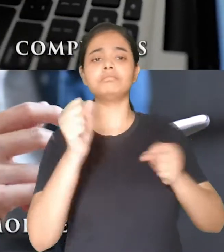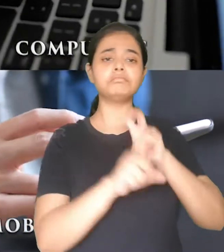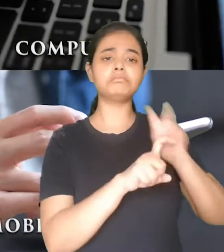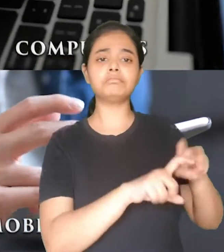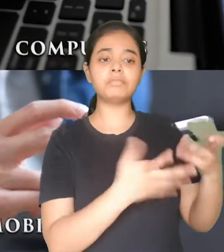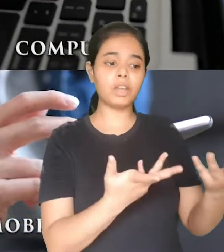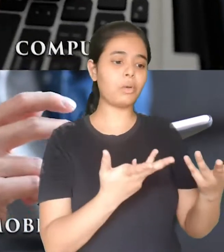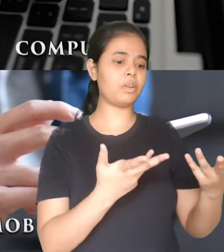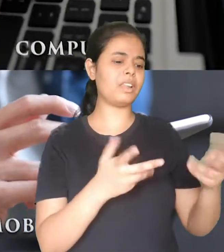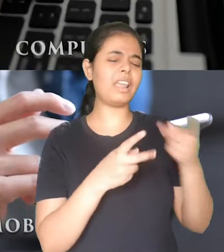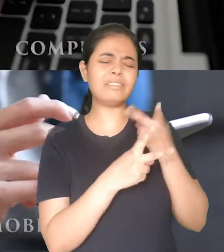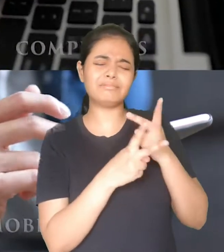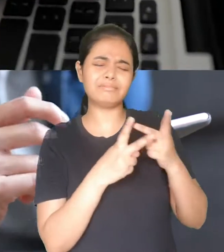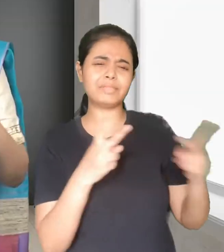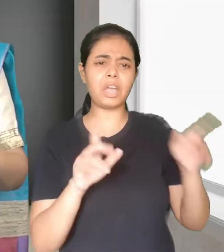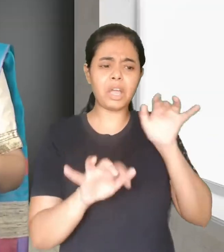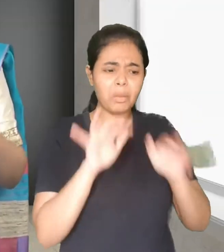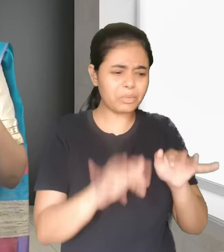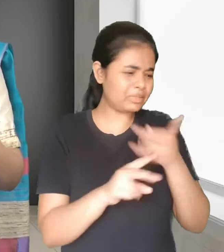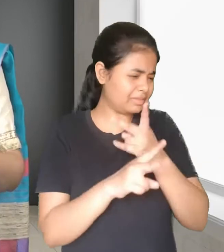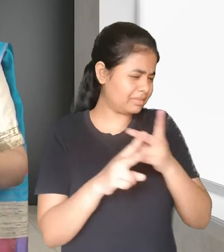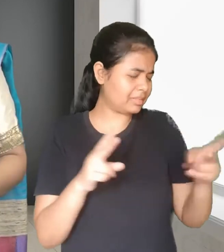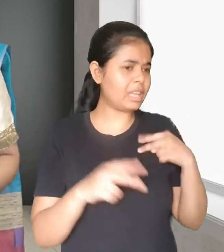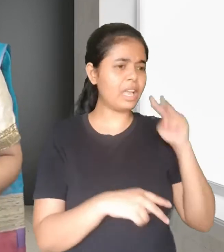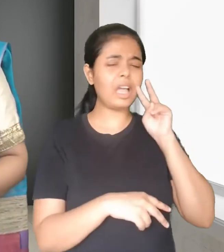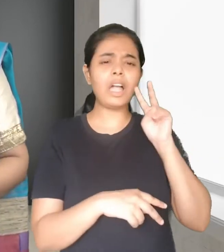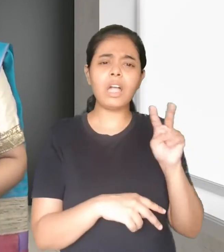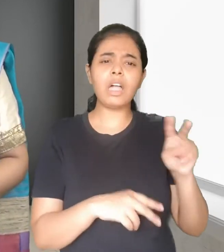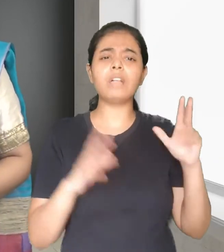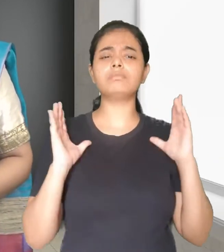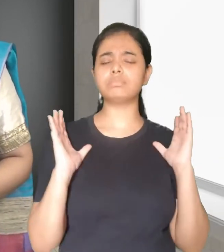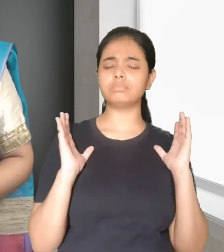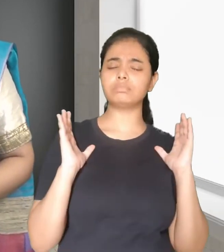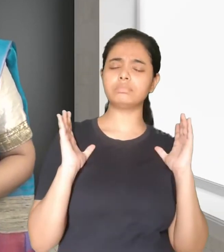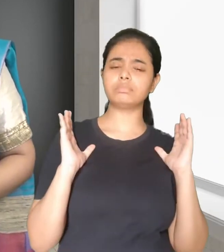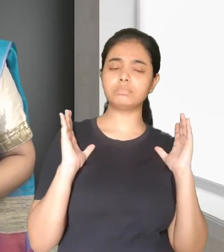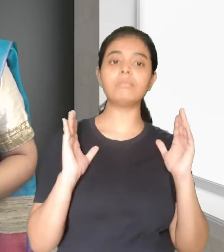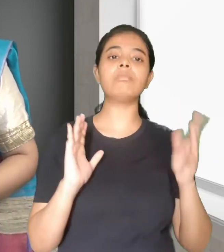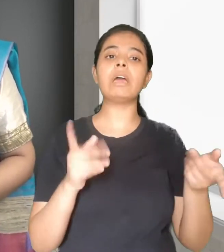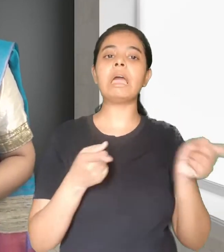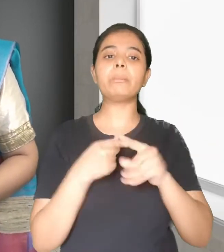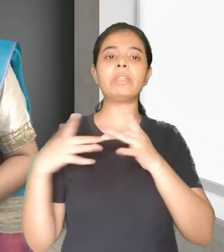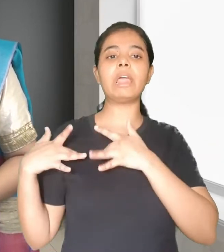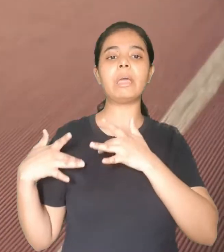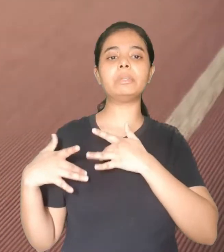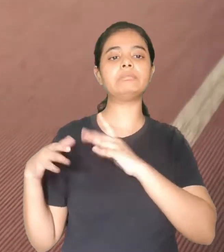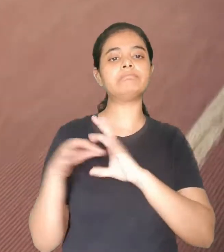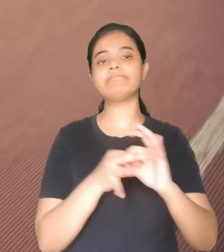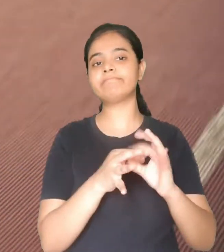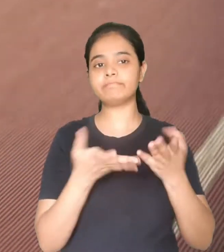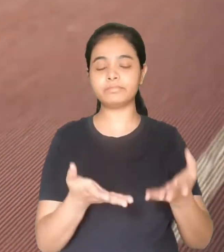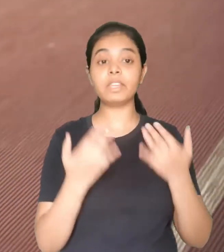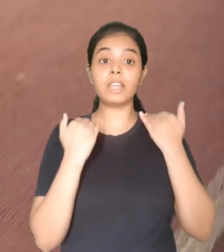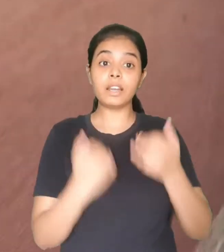mobile phones are some of the reasons more and more people are becoming sedentary in their habits. Let's see now